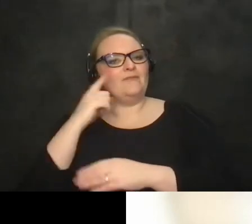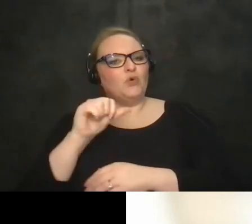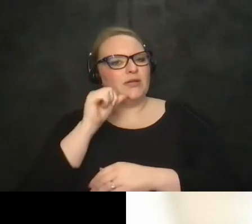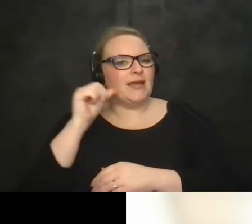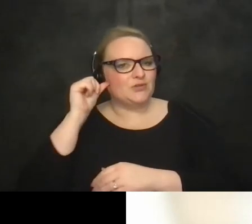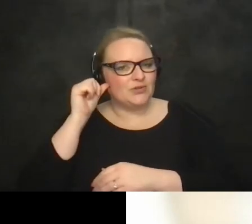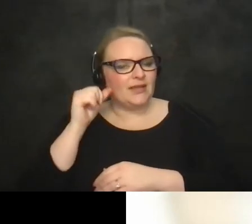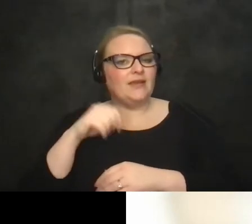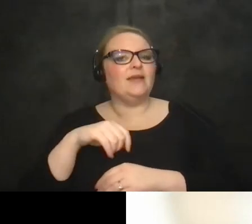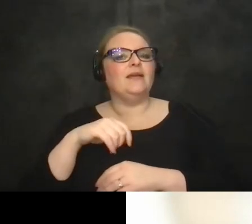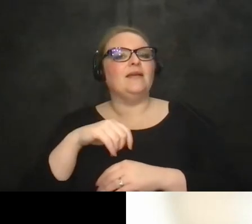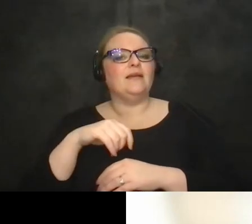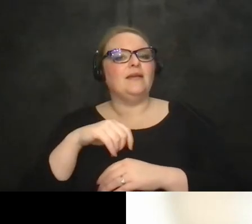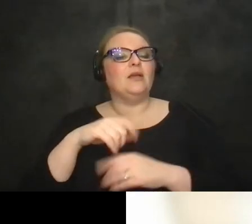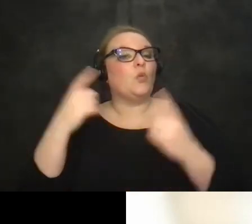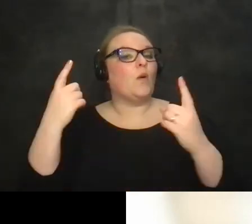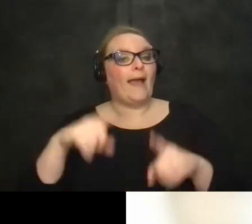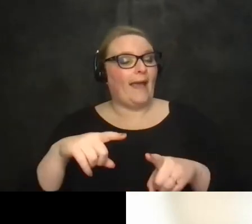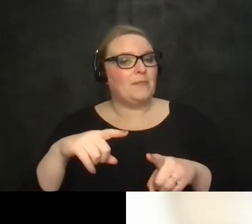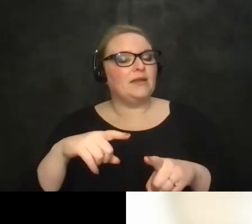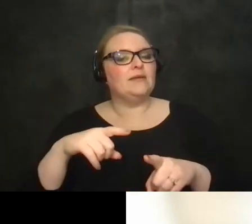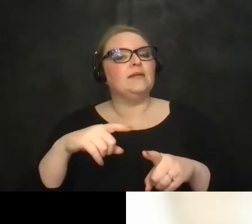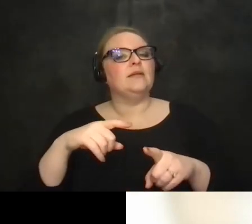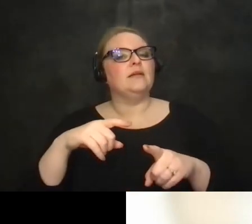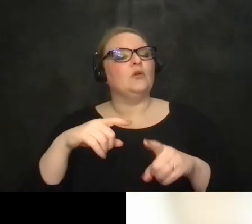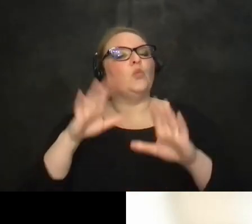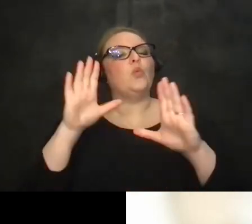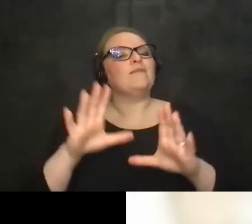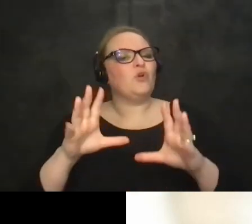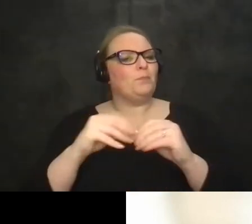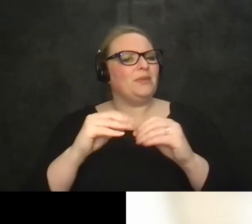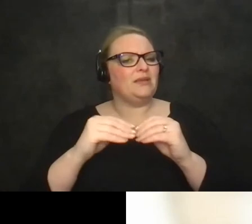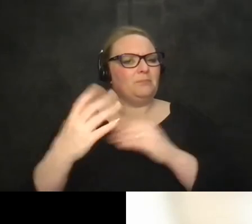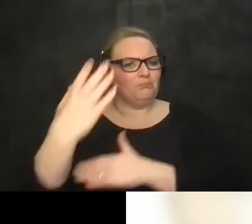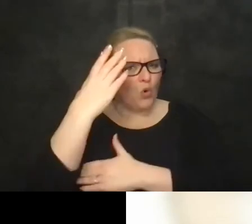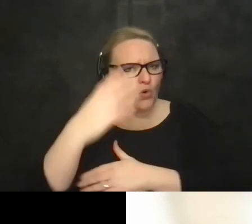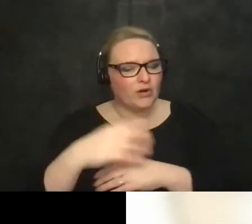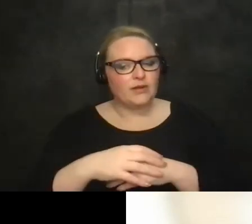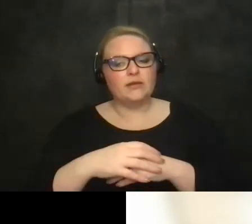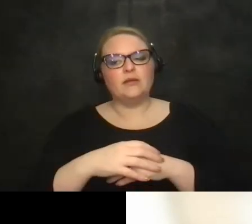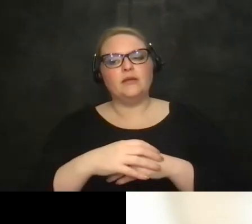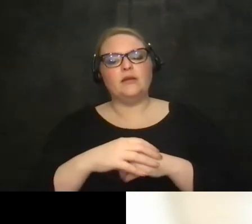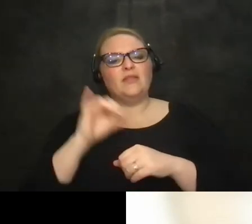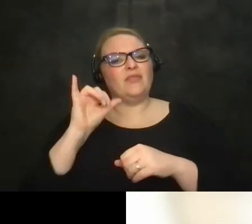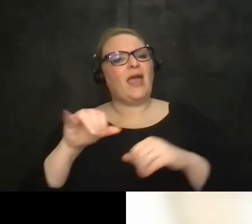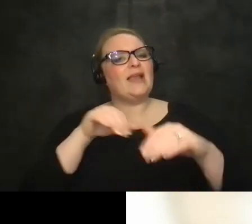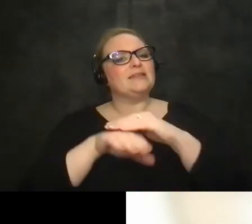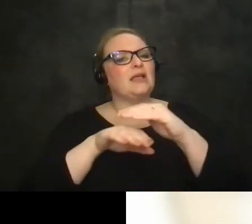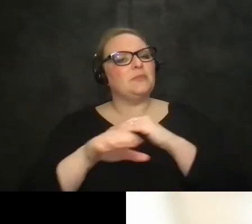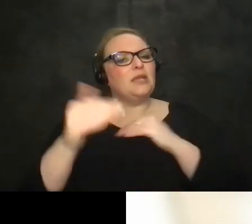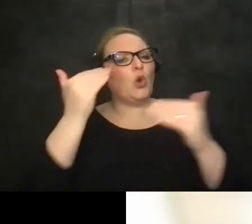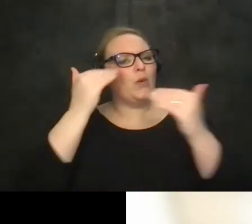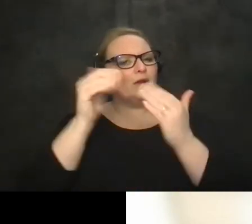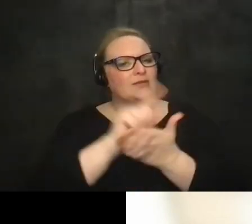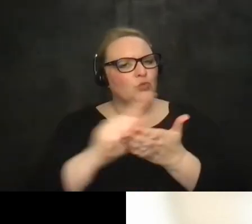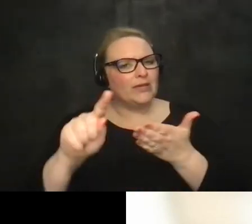it turns out that they had a tremendous session this morning and the thing is this whole accessibility awareness week offers all